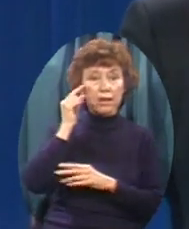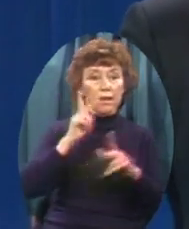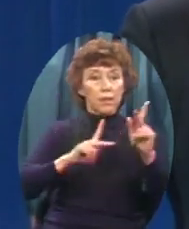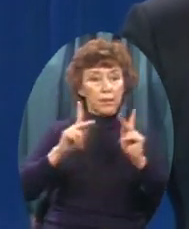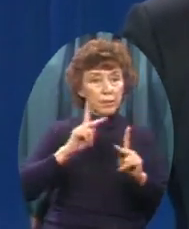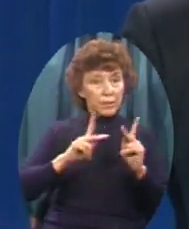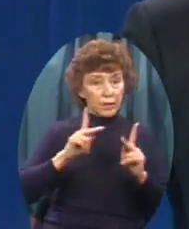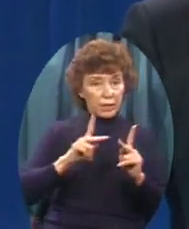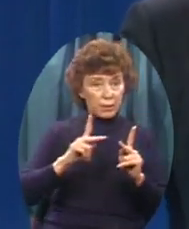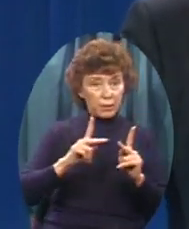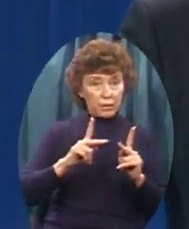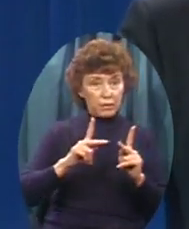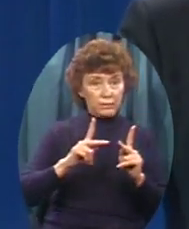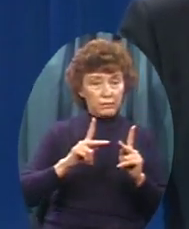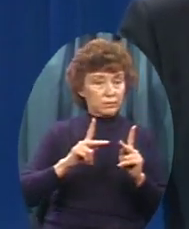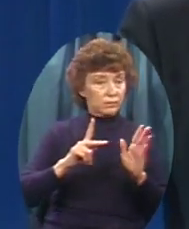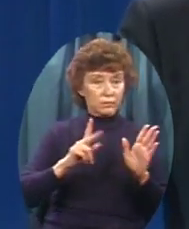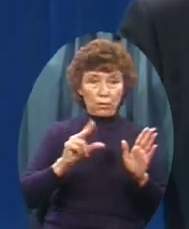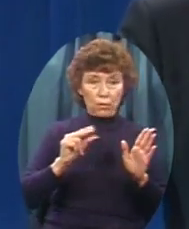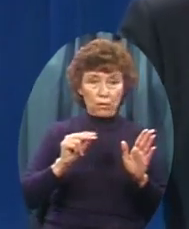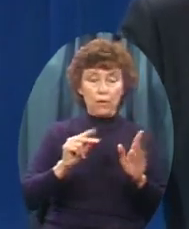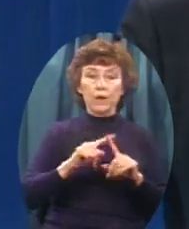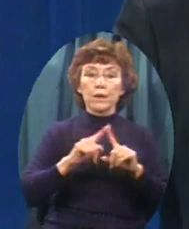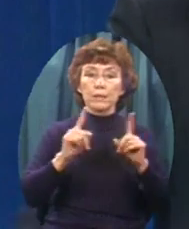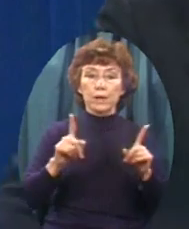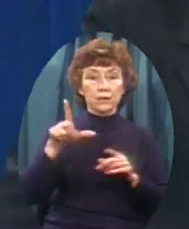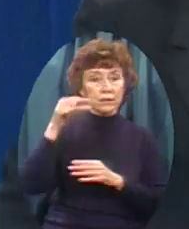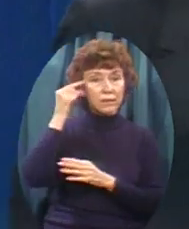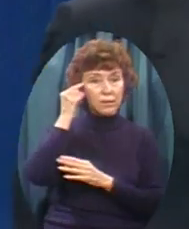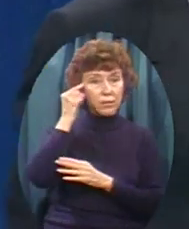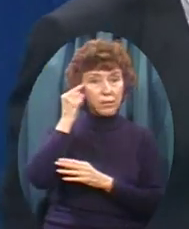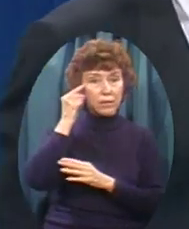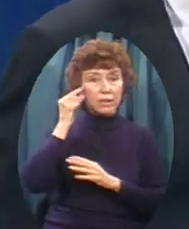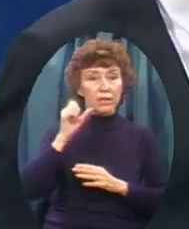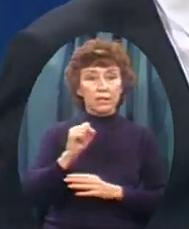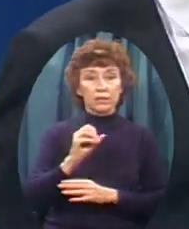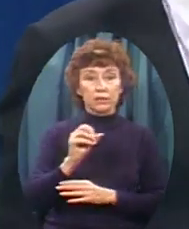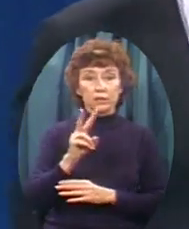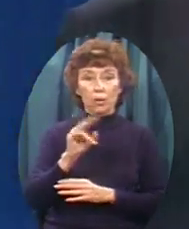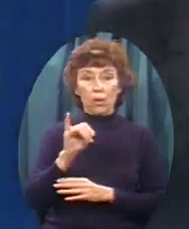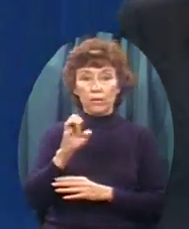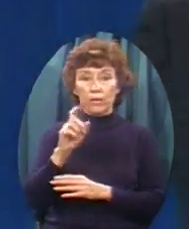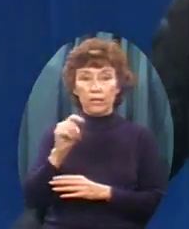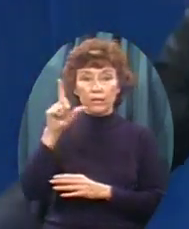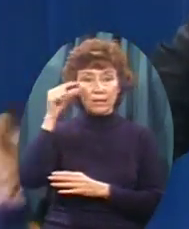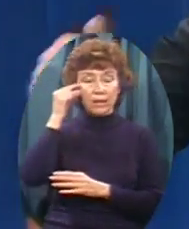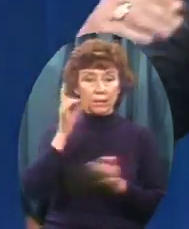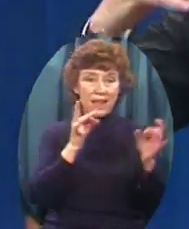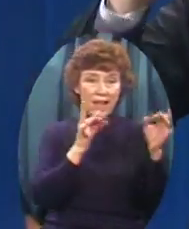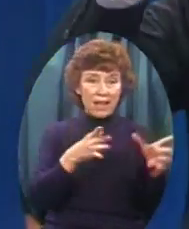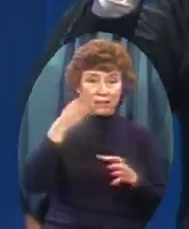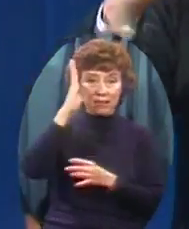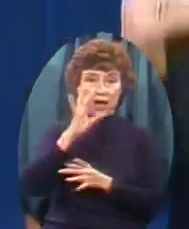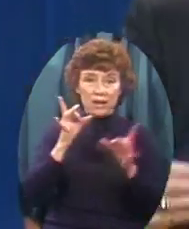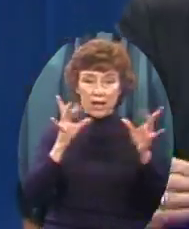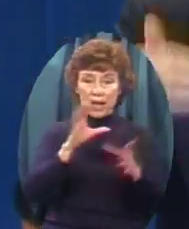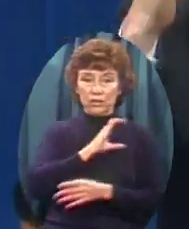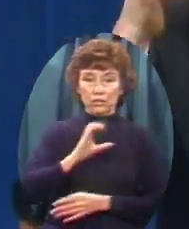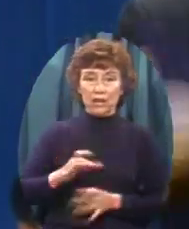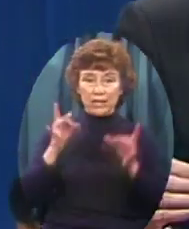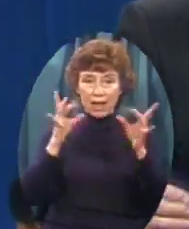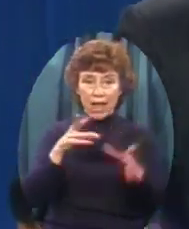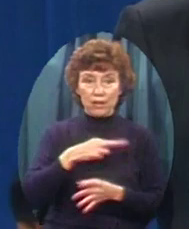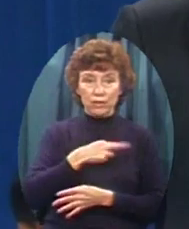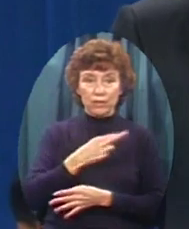own godless Tyrannical government But the Soviet government Today hates God Hates Christ Hates religion